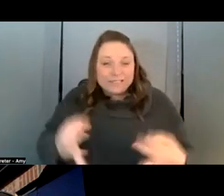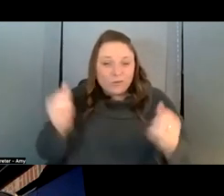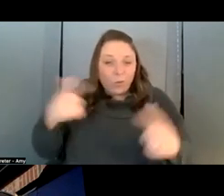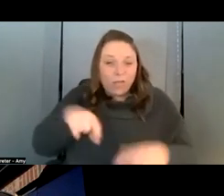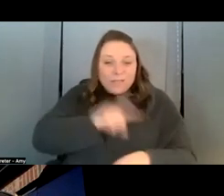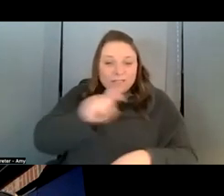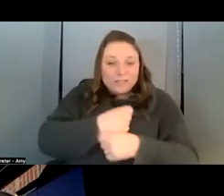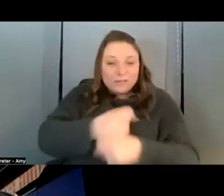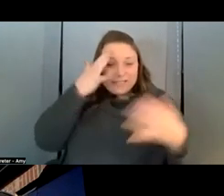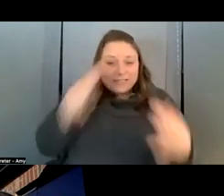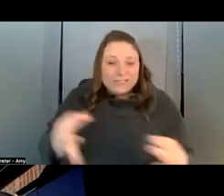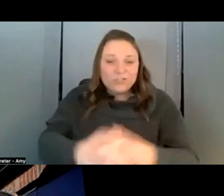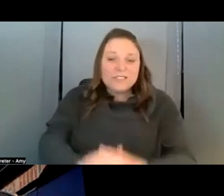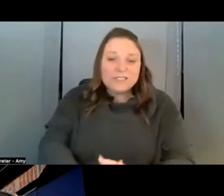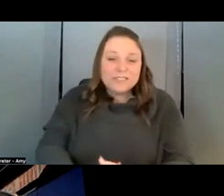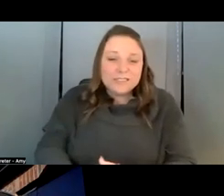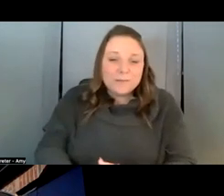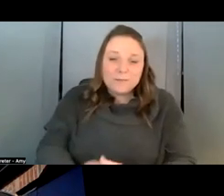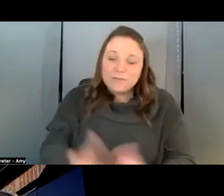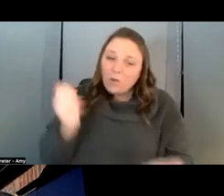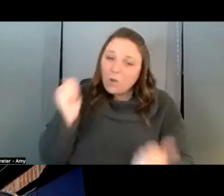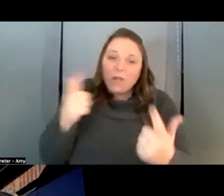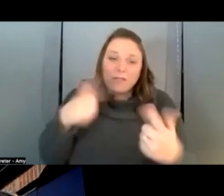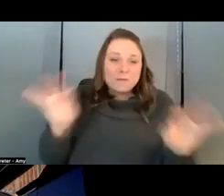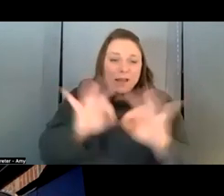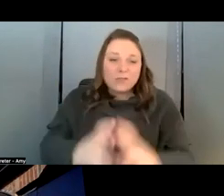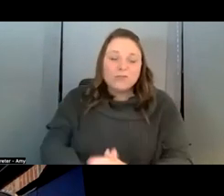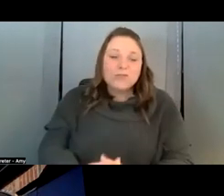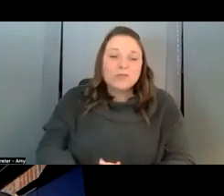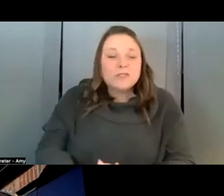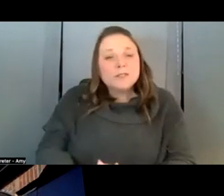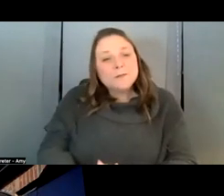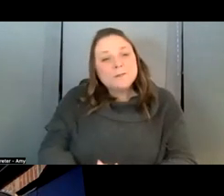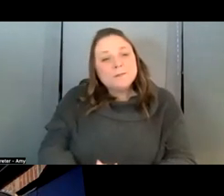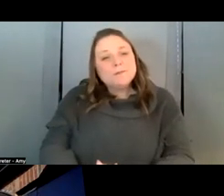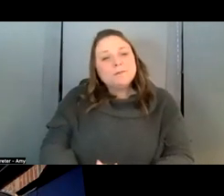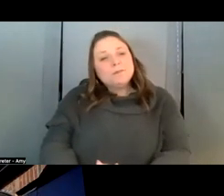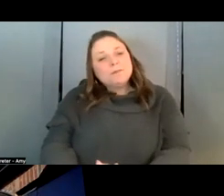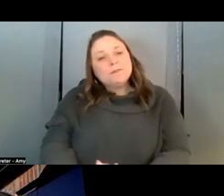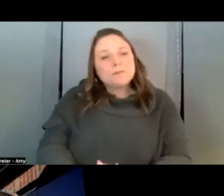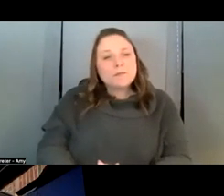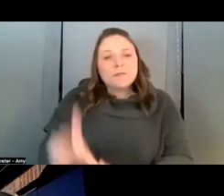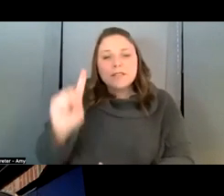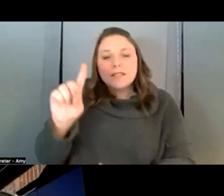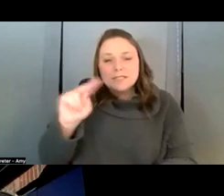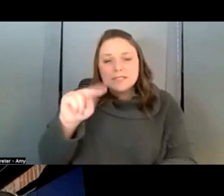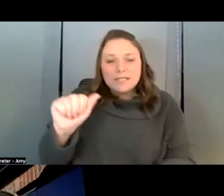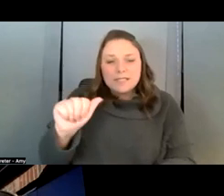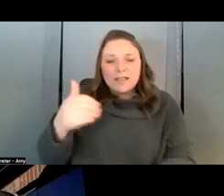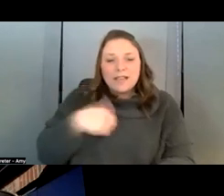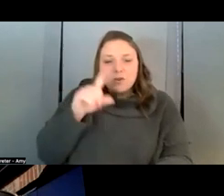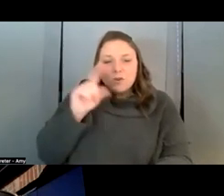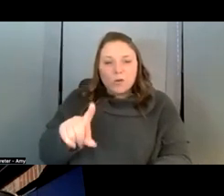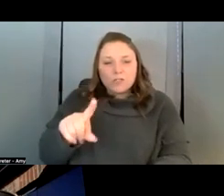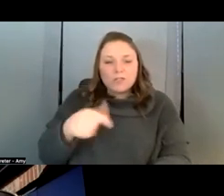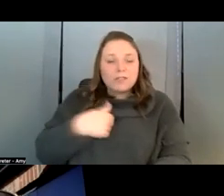that's excellent um uh dana has a question up above which i don't know